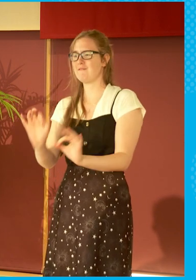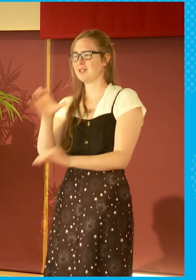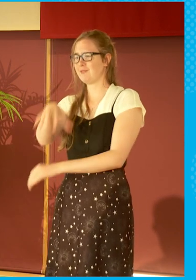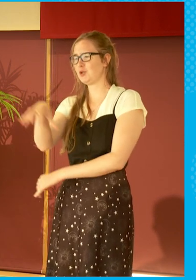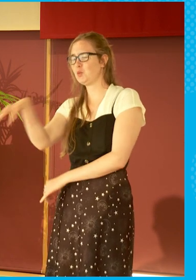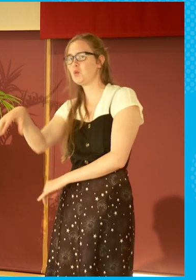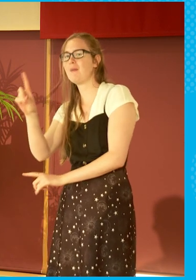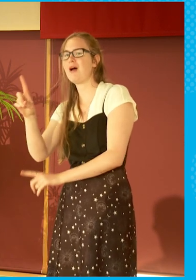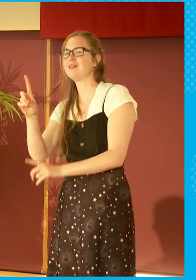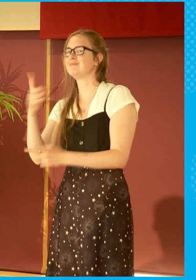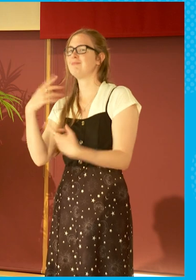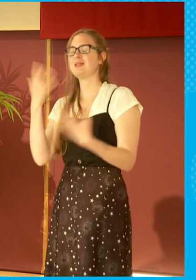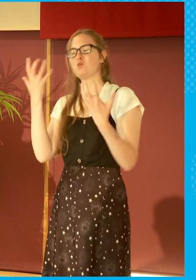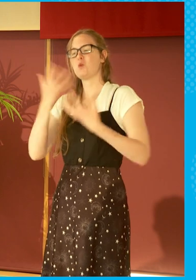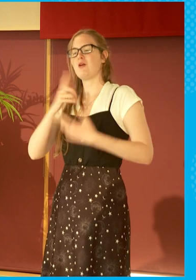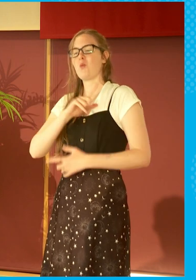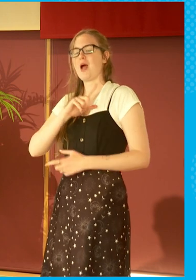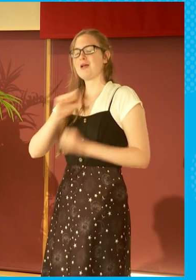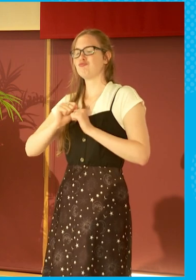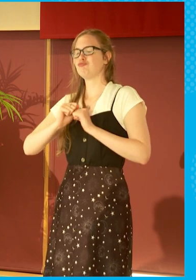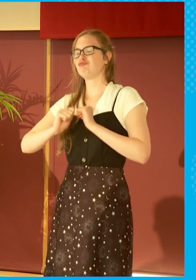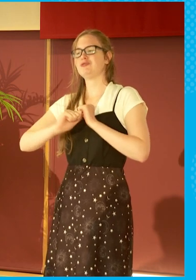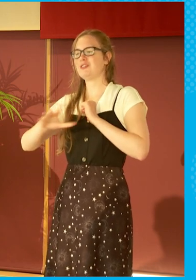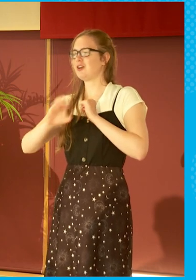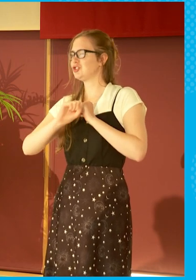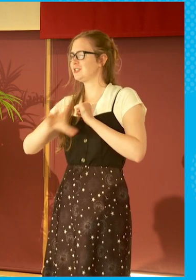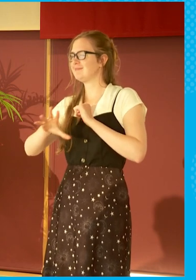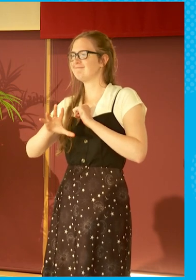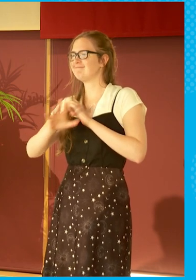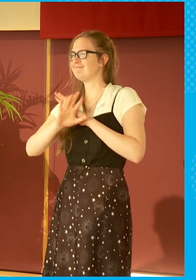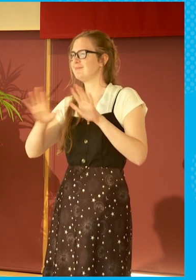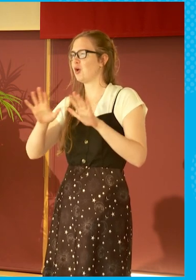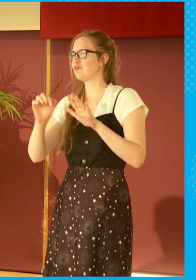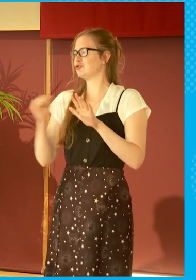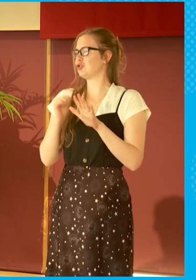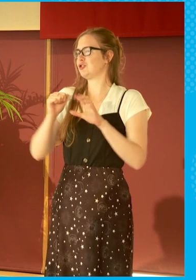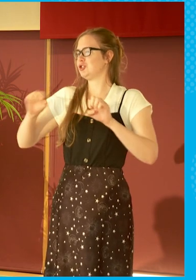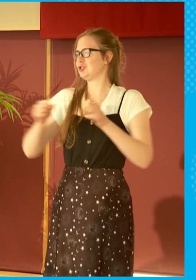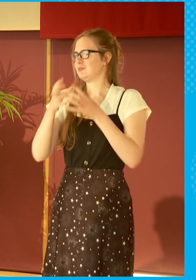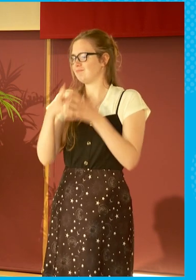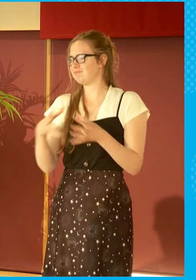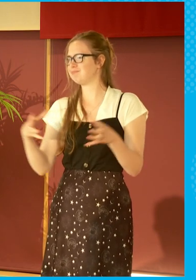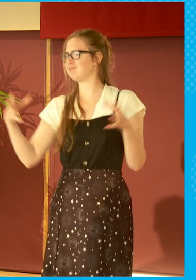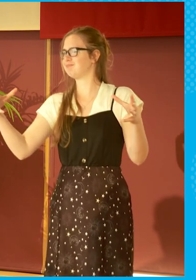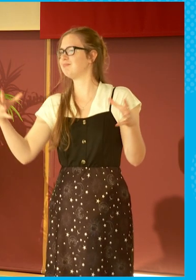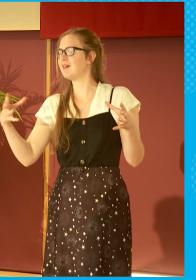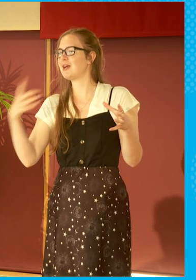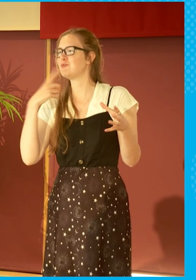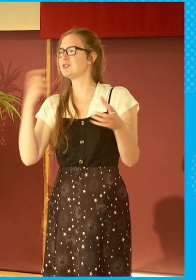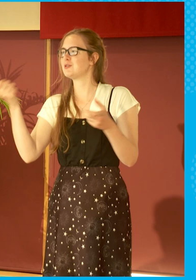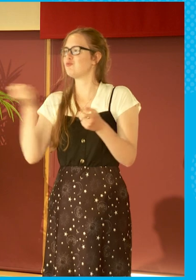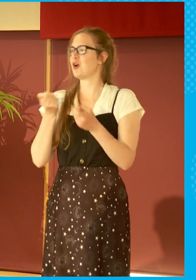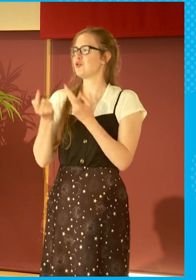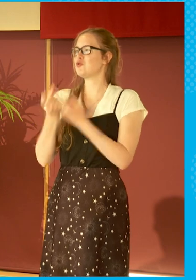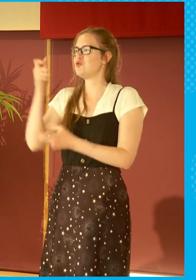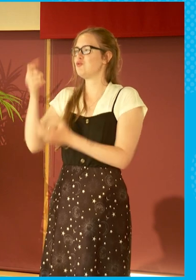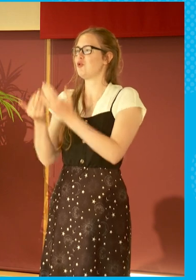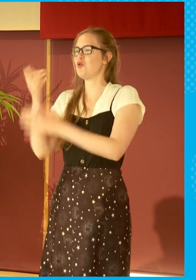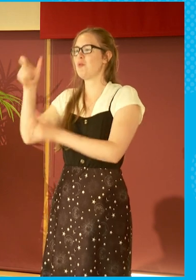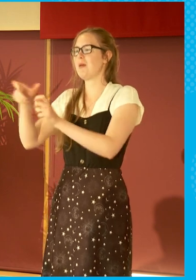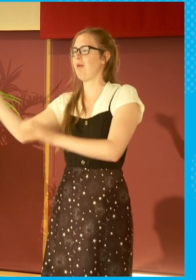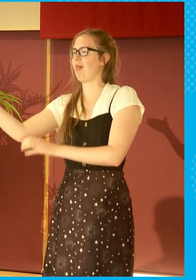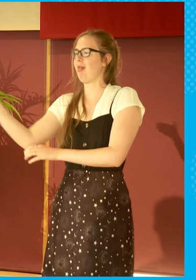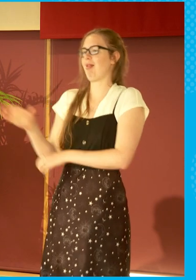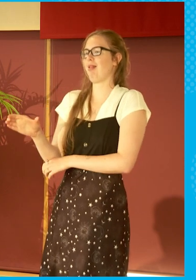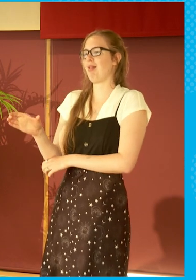some of the production wasn't, if you like, Scottish grown, that it was brought in and put in Glasgow. But the